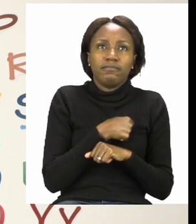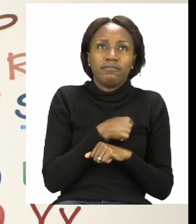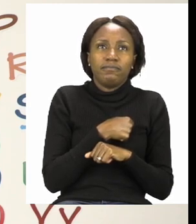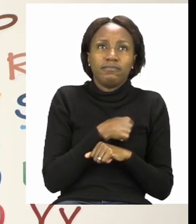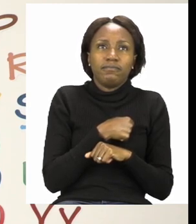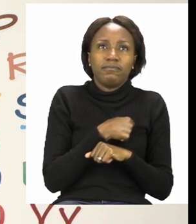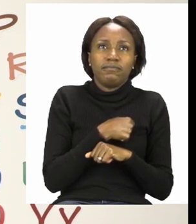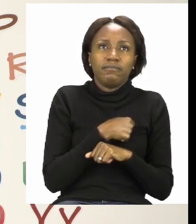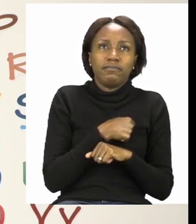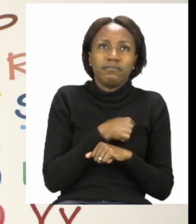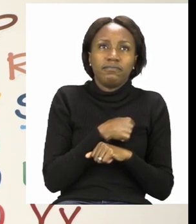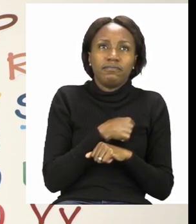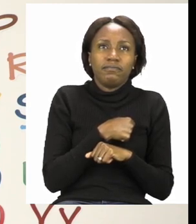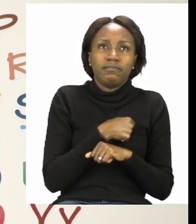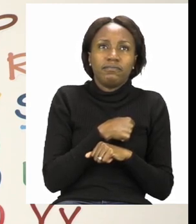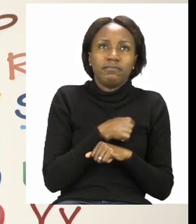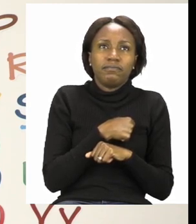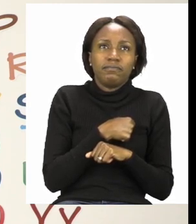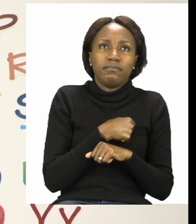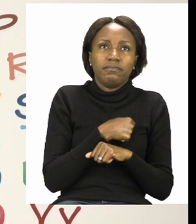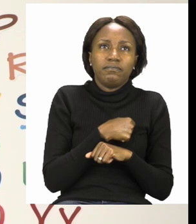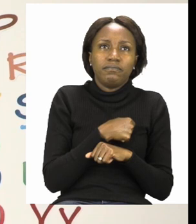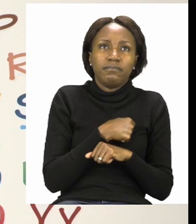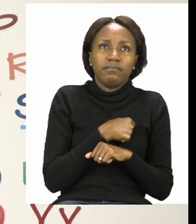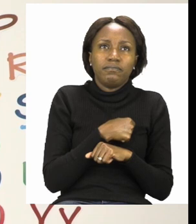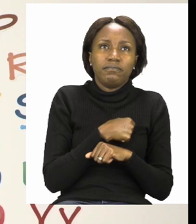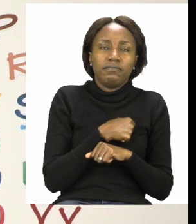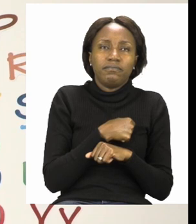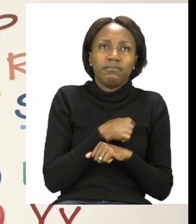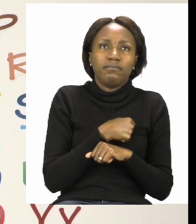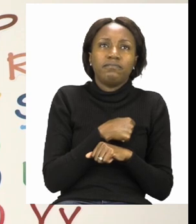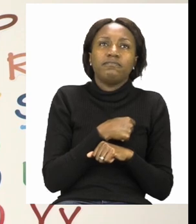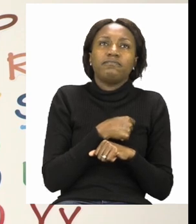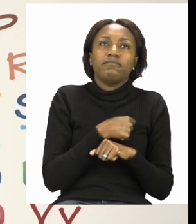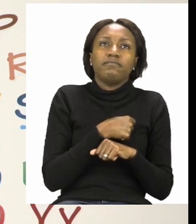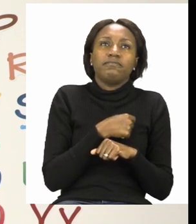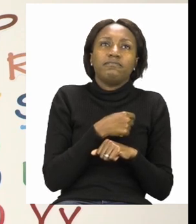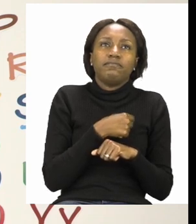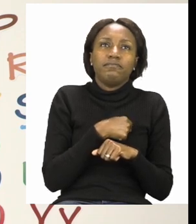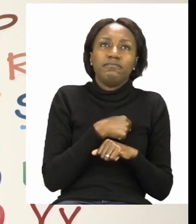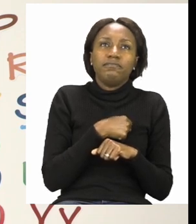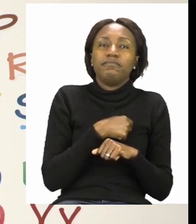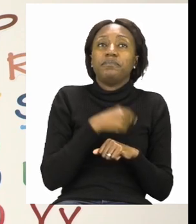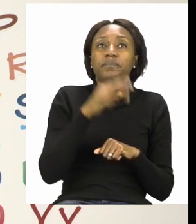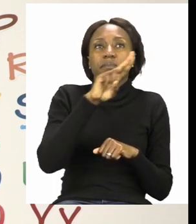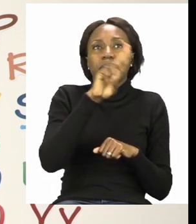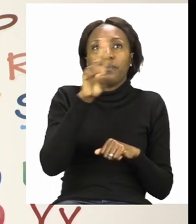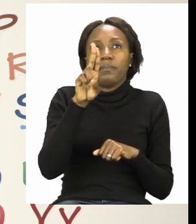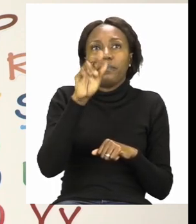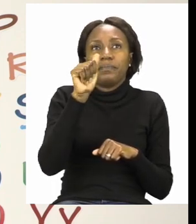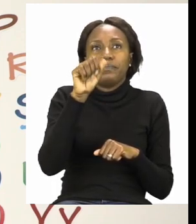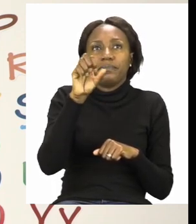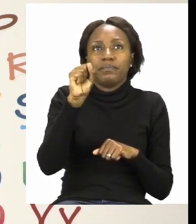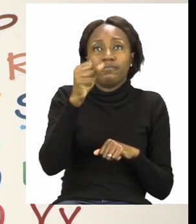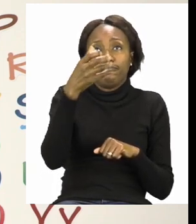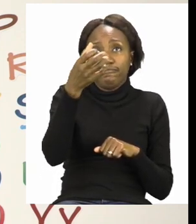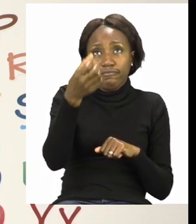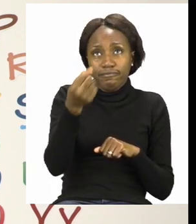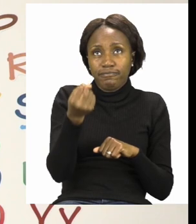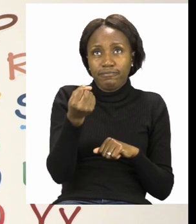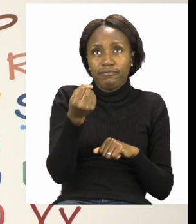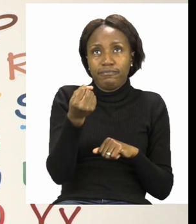And I start my next word. The next word is the word